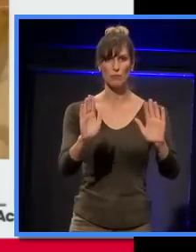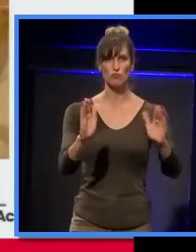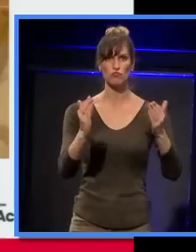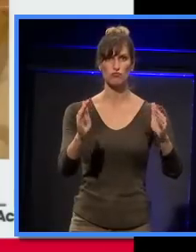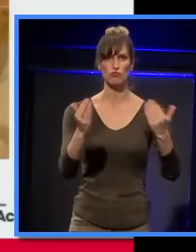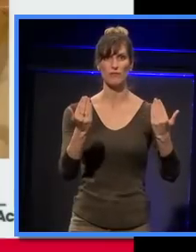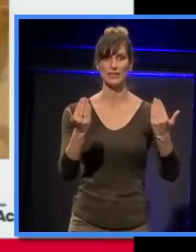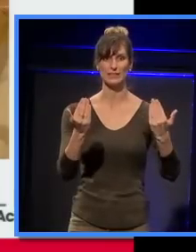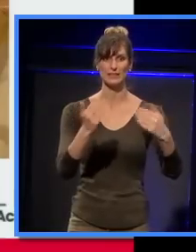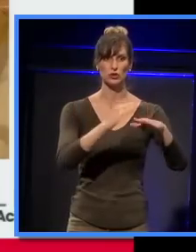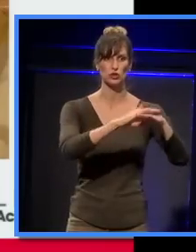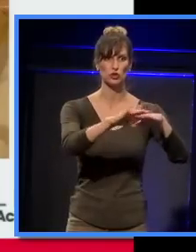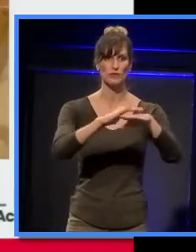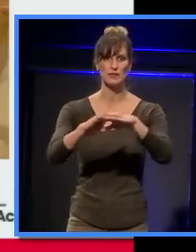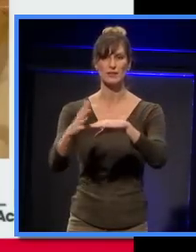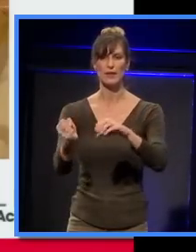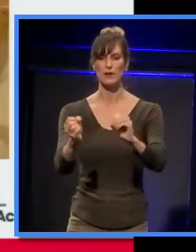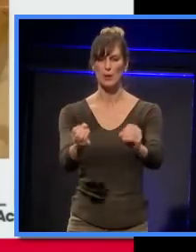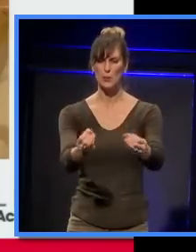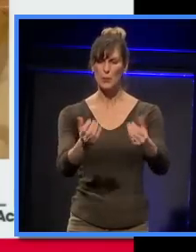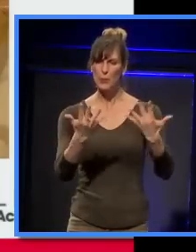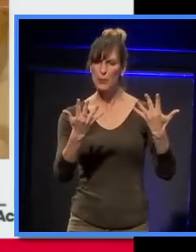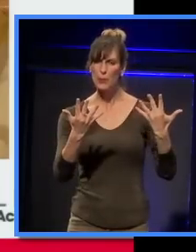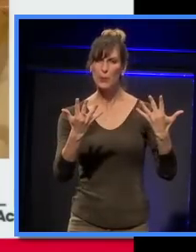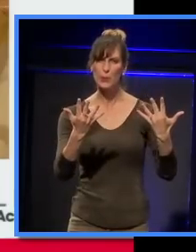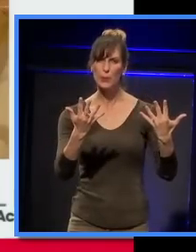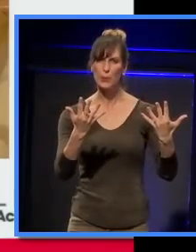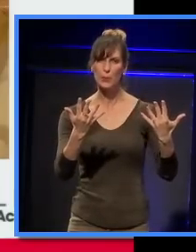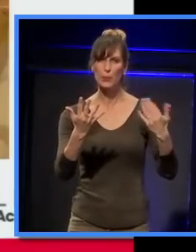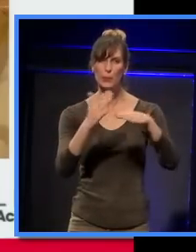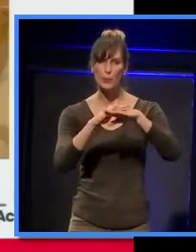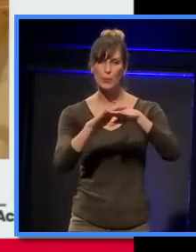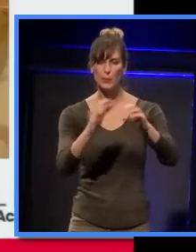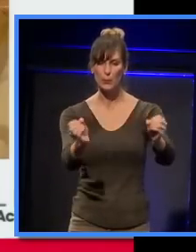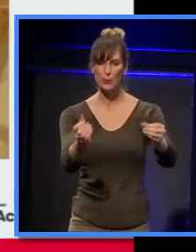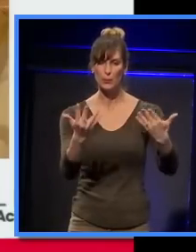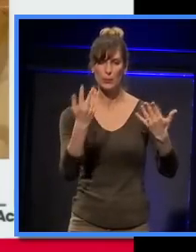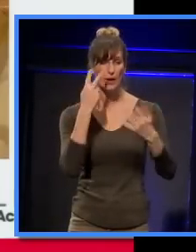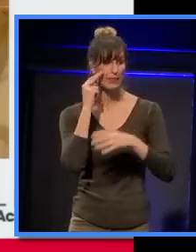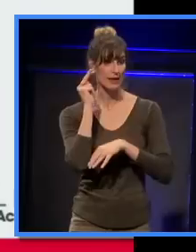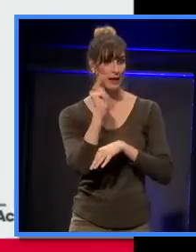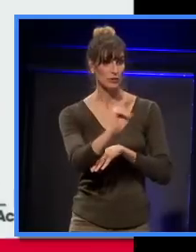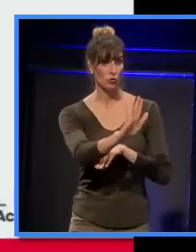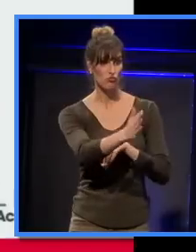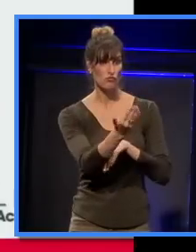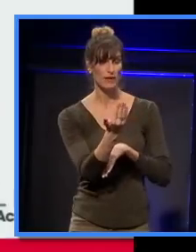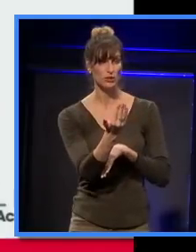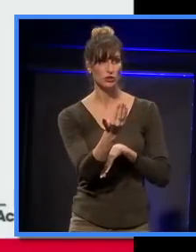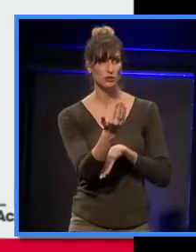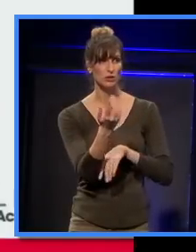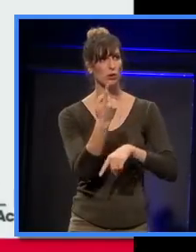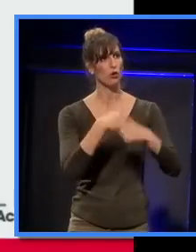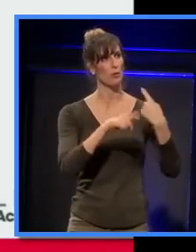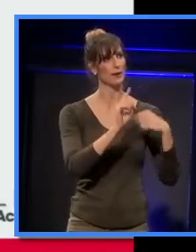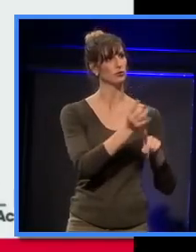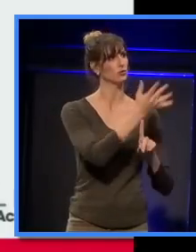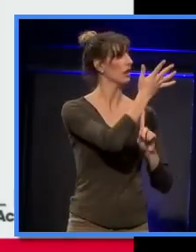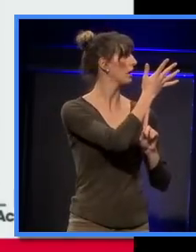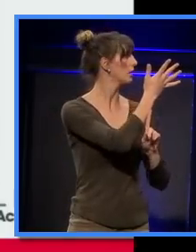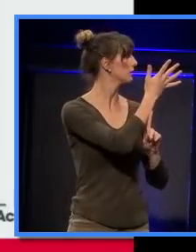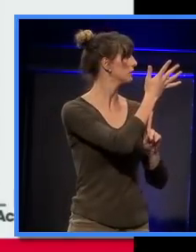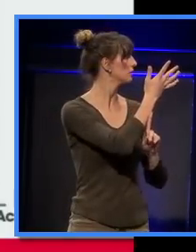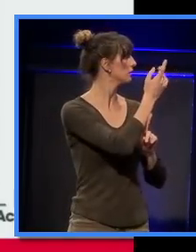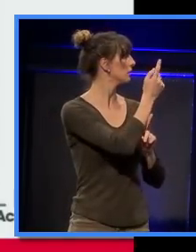this high gloss as they had done. And suddenly I saw this reflection, which if I go back to the previous slide, this